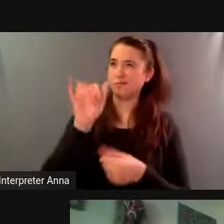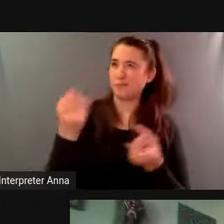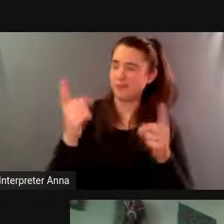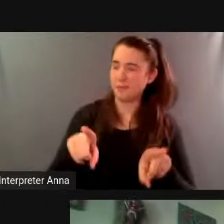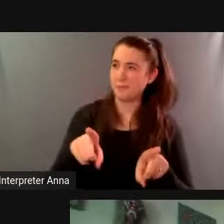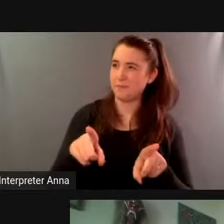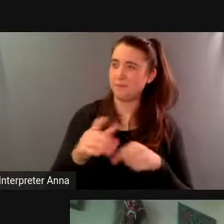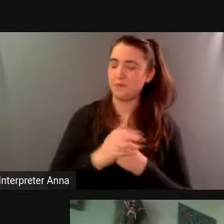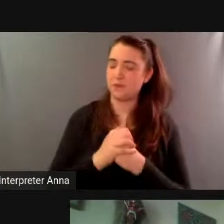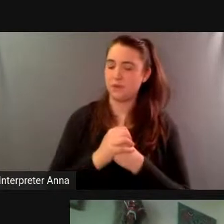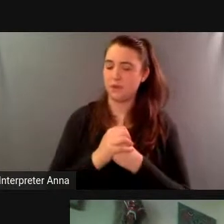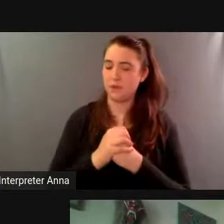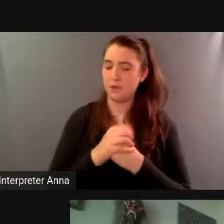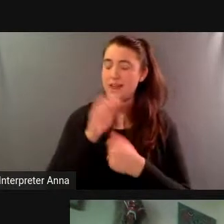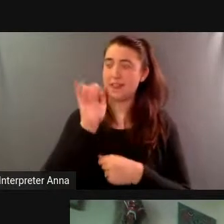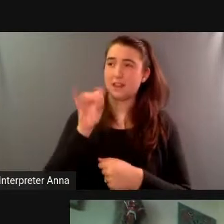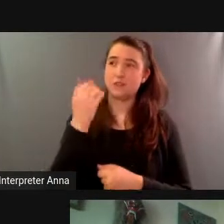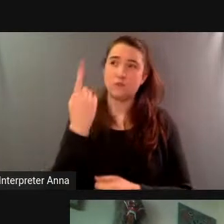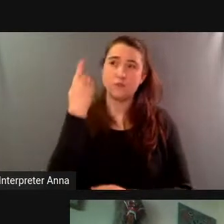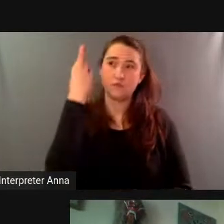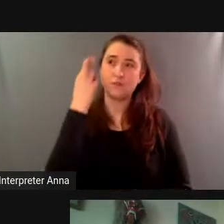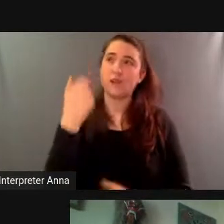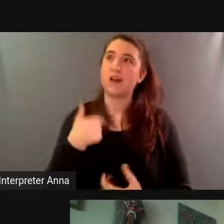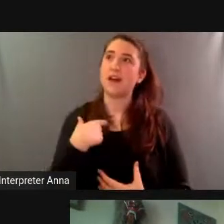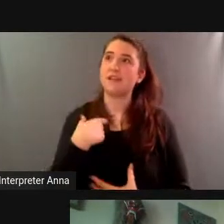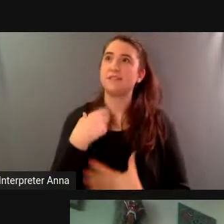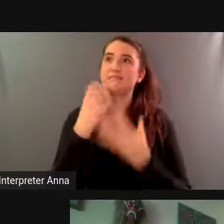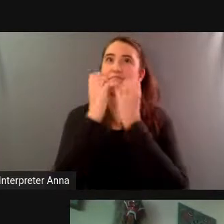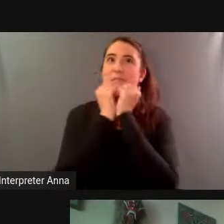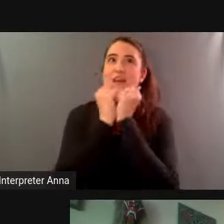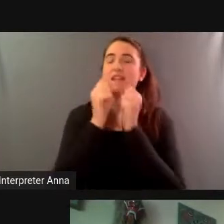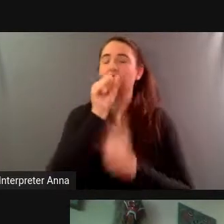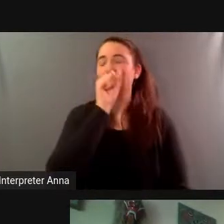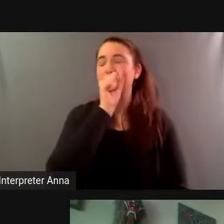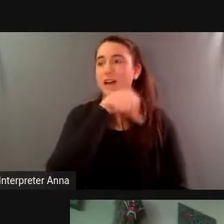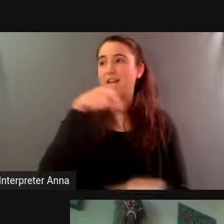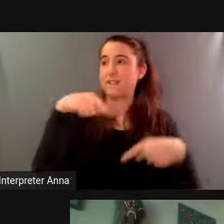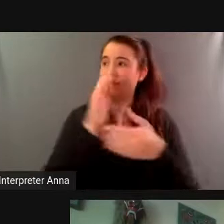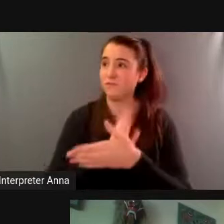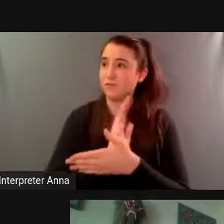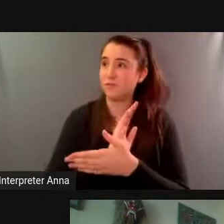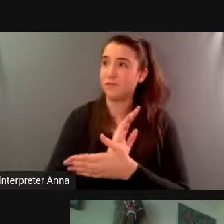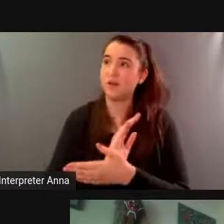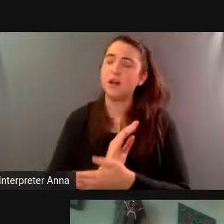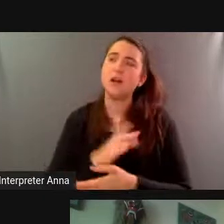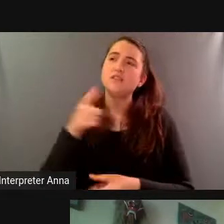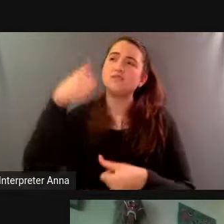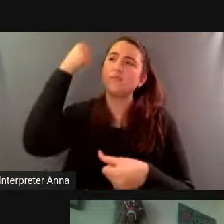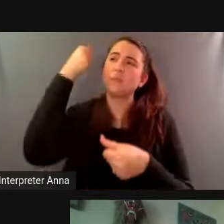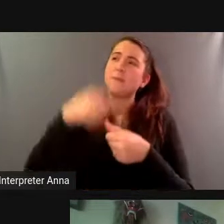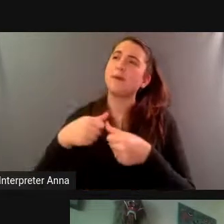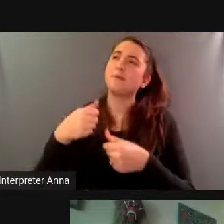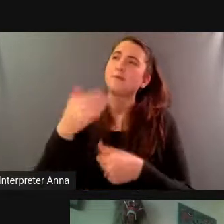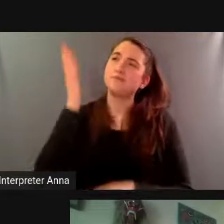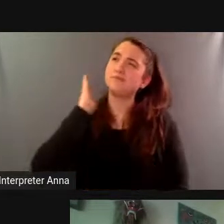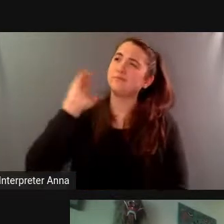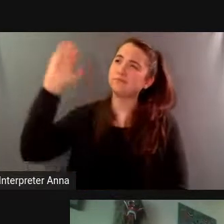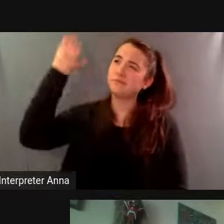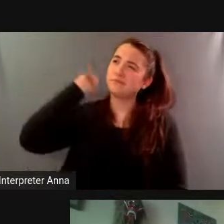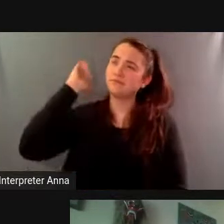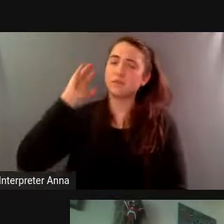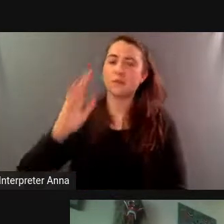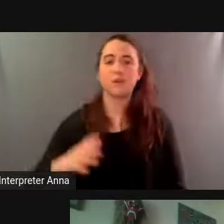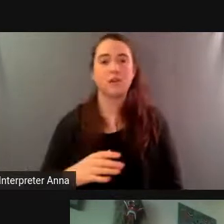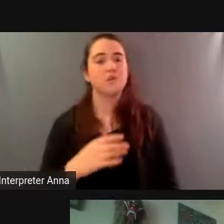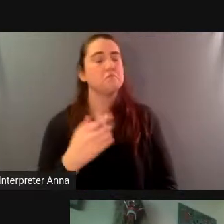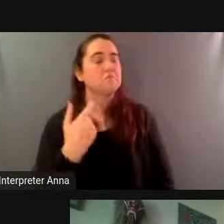that's partly why i really loved this film what was your sort of uh recollections about that well i